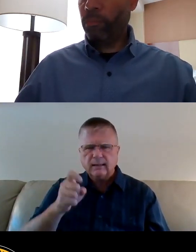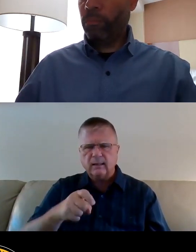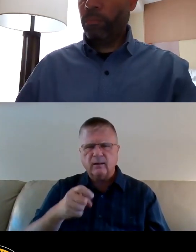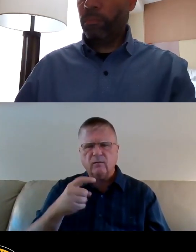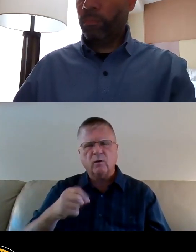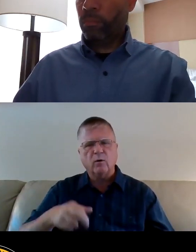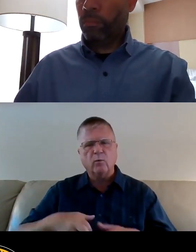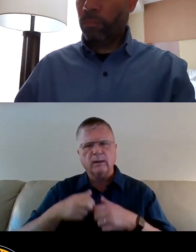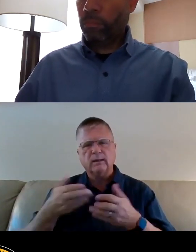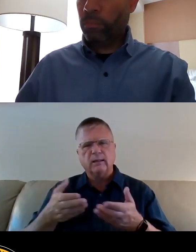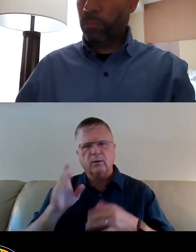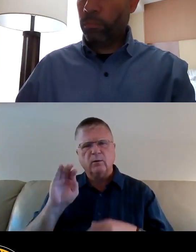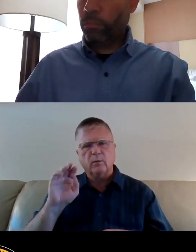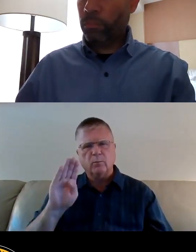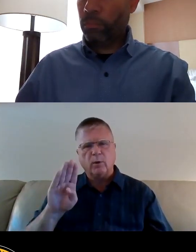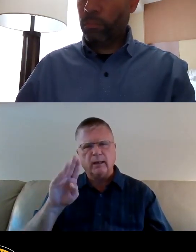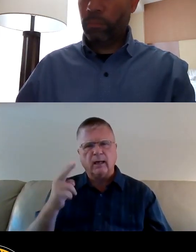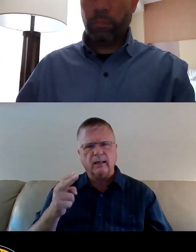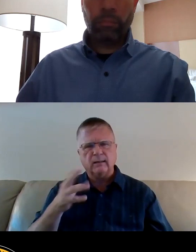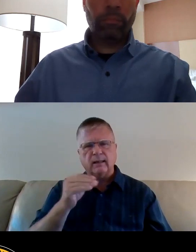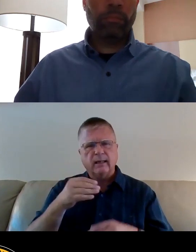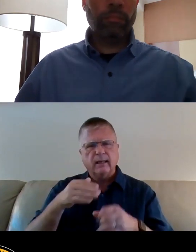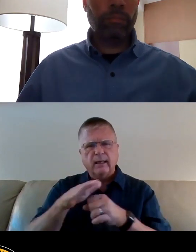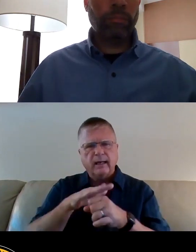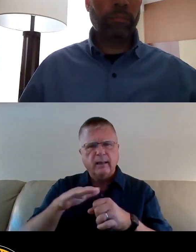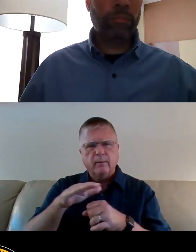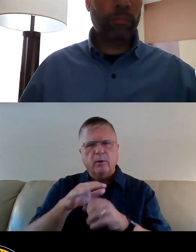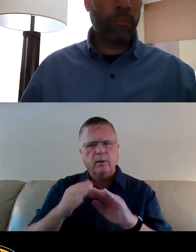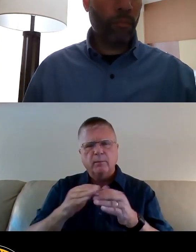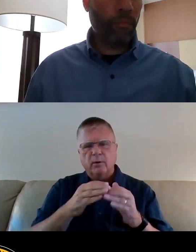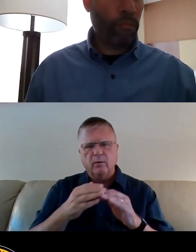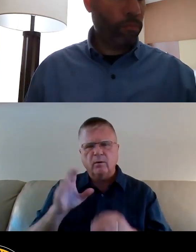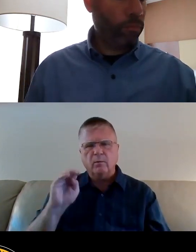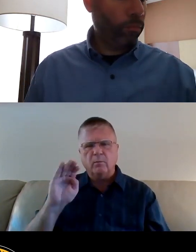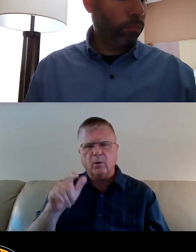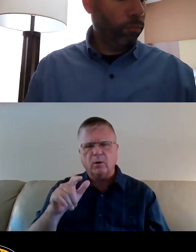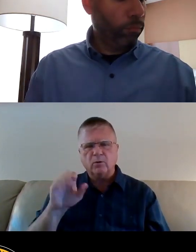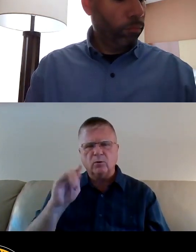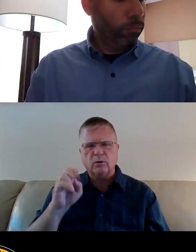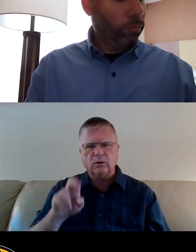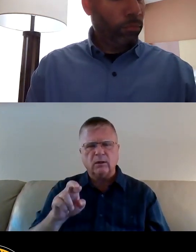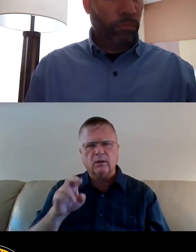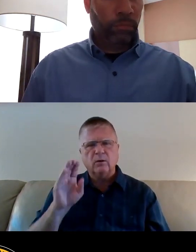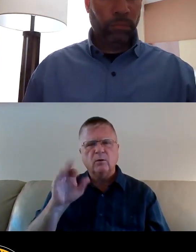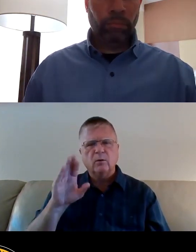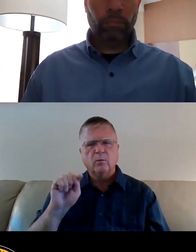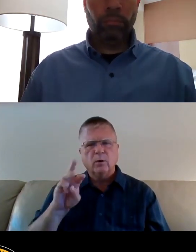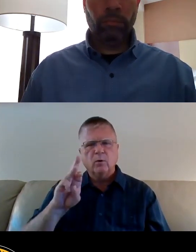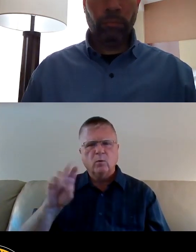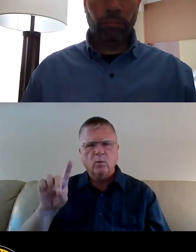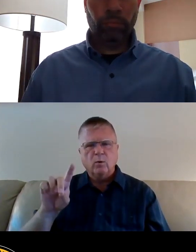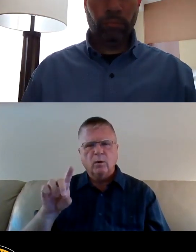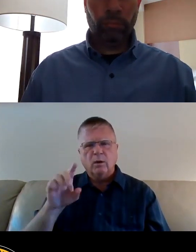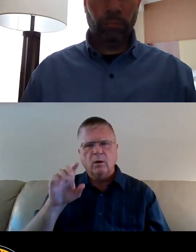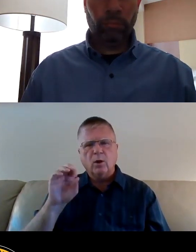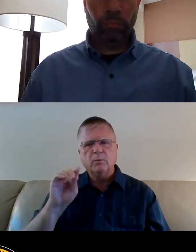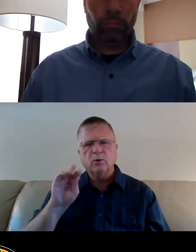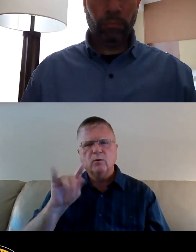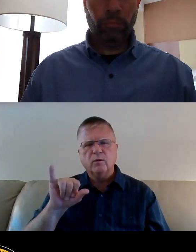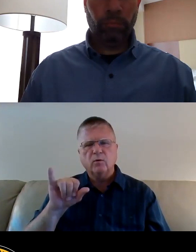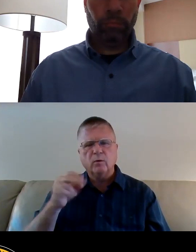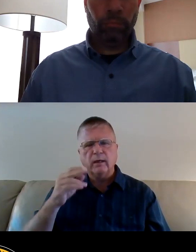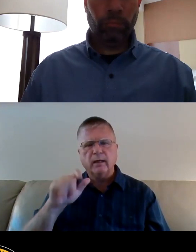bordering community neighborhoods of Marshall Shadeland, Brightwood, Observatory Hill, Perry Hilltop,